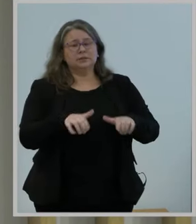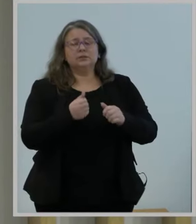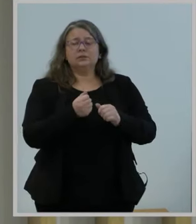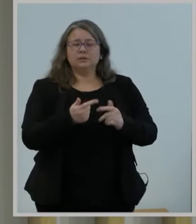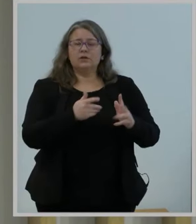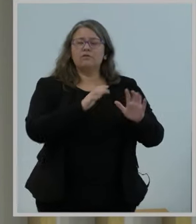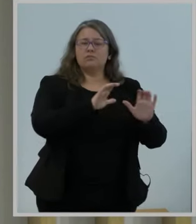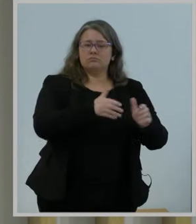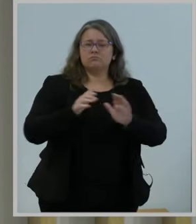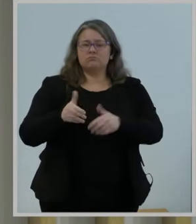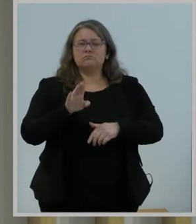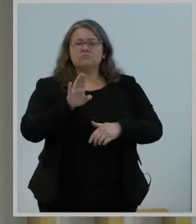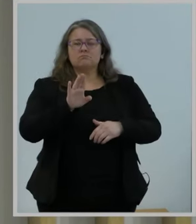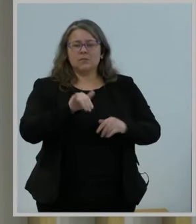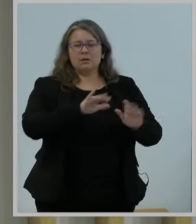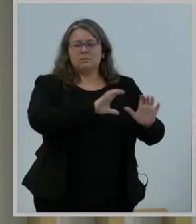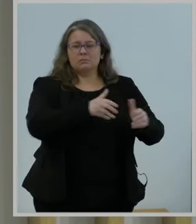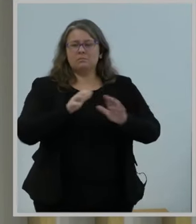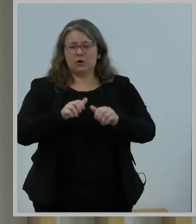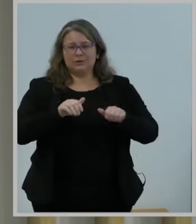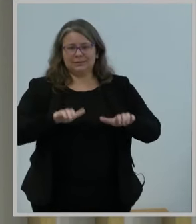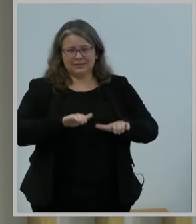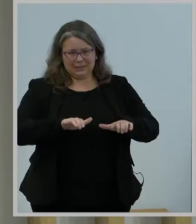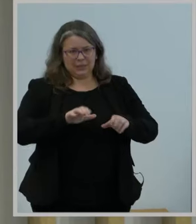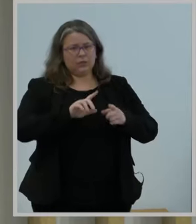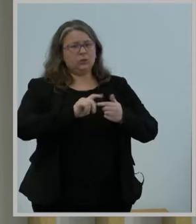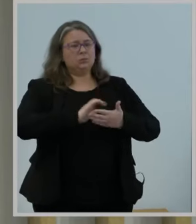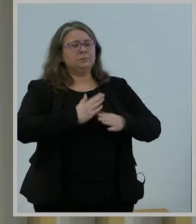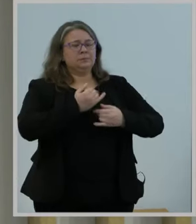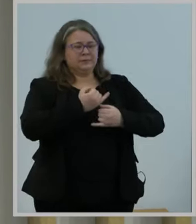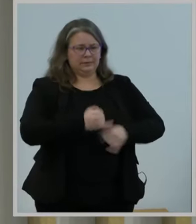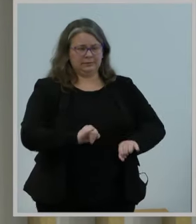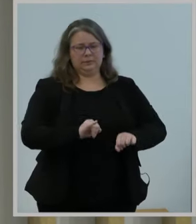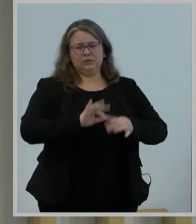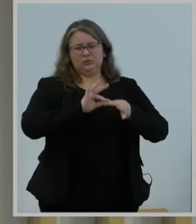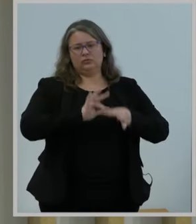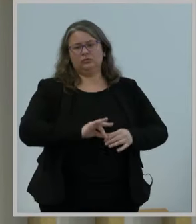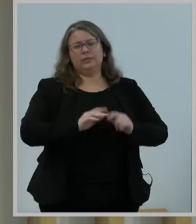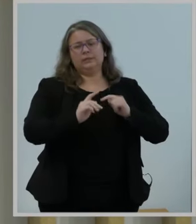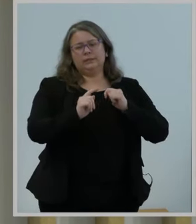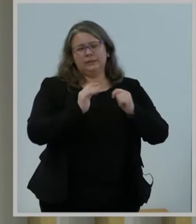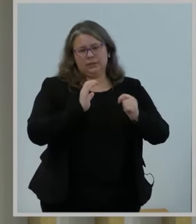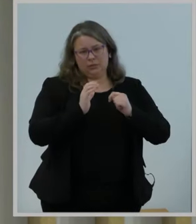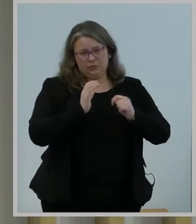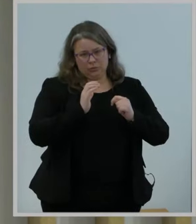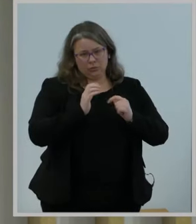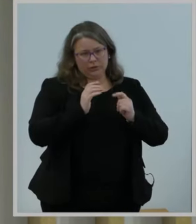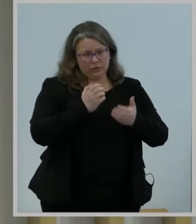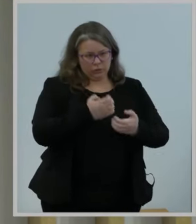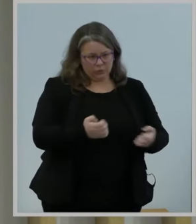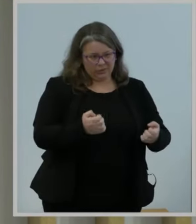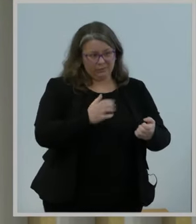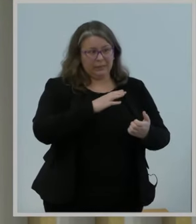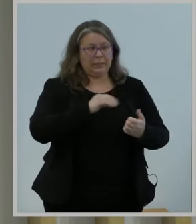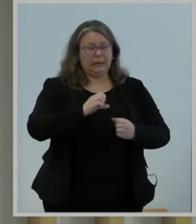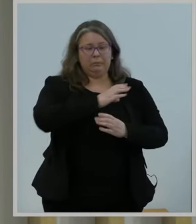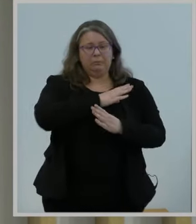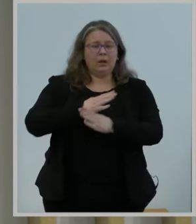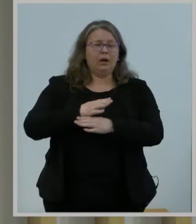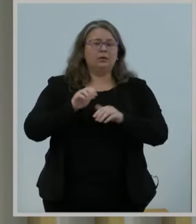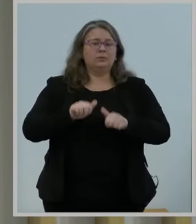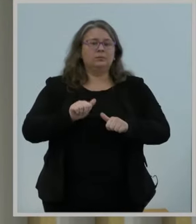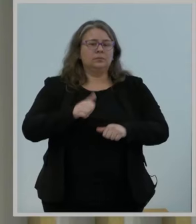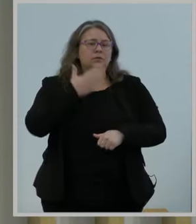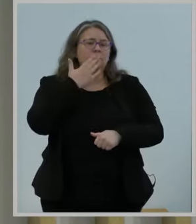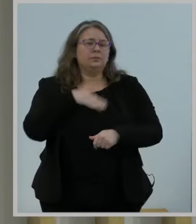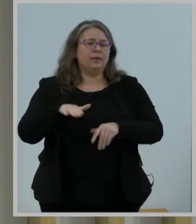dependence on insecure telecommunications equipment and keep potentially hostile actors from connecting to our networks, it is